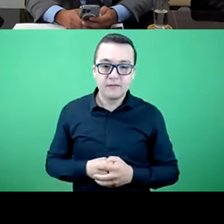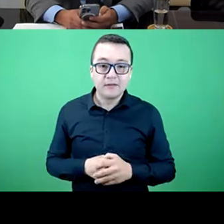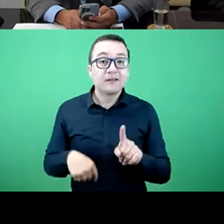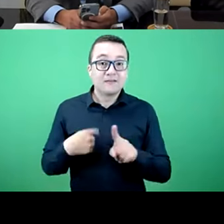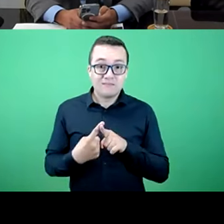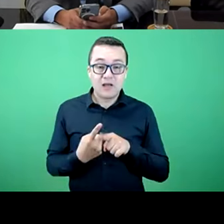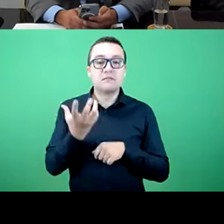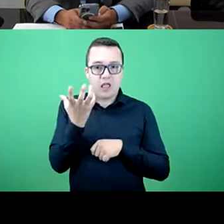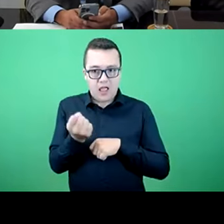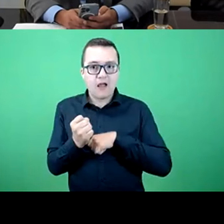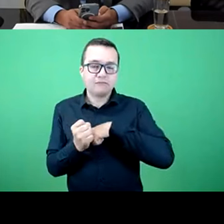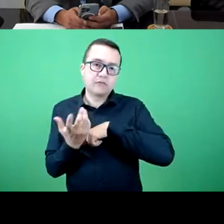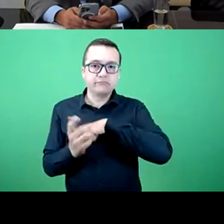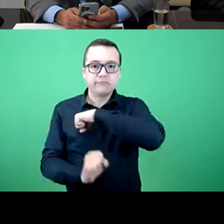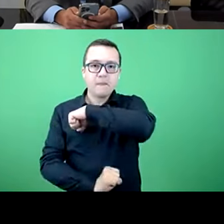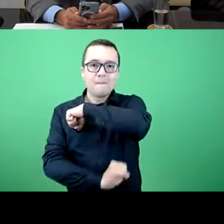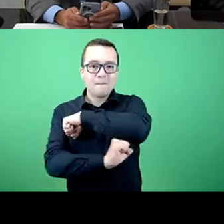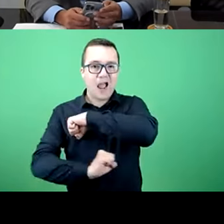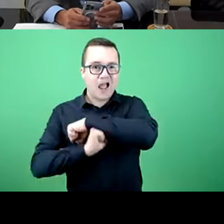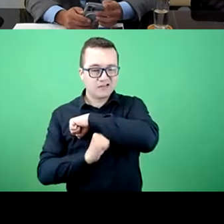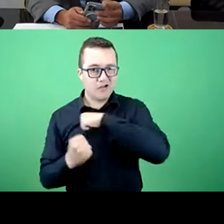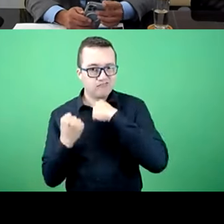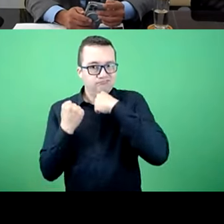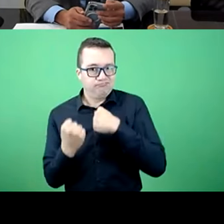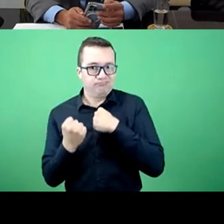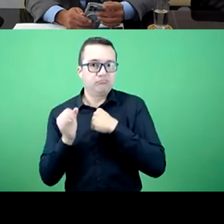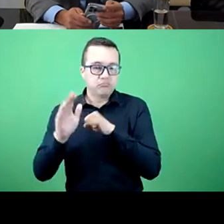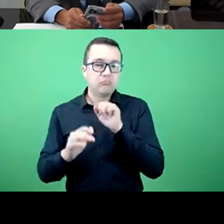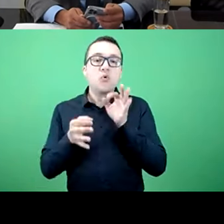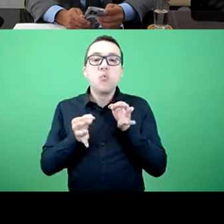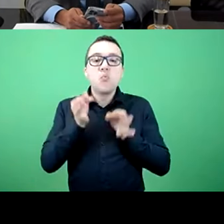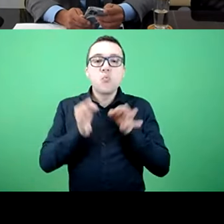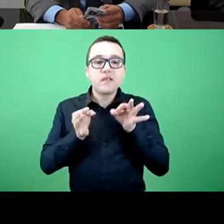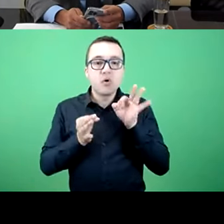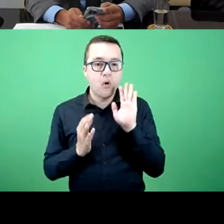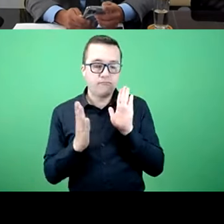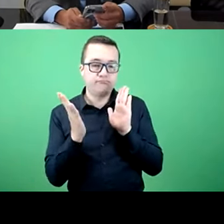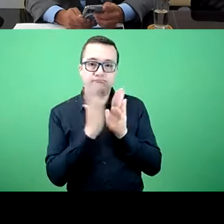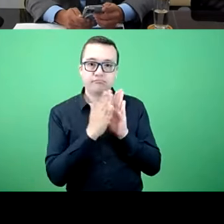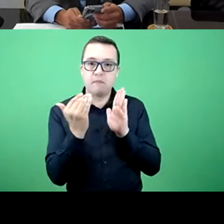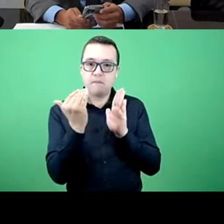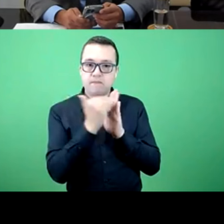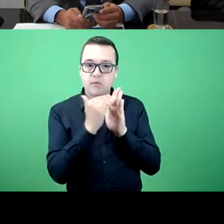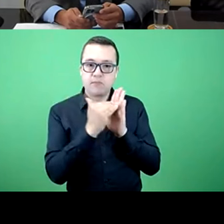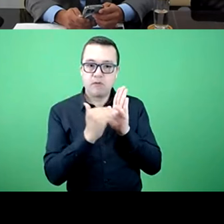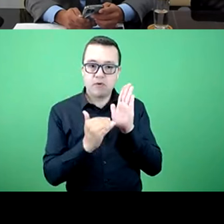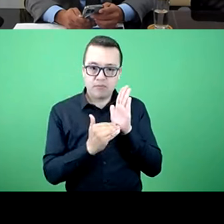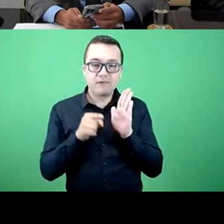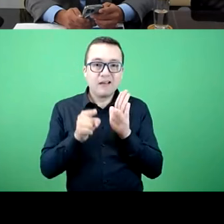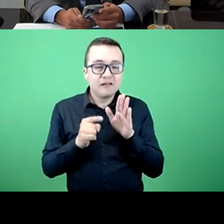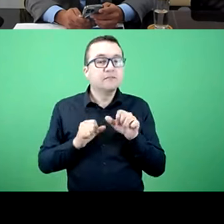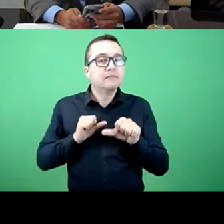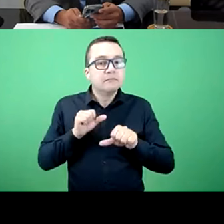agency a way forward and there is a legal